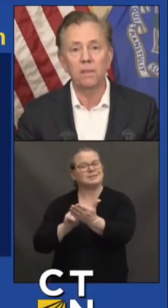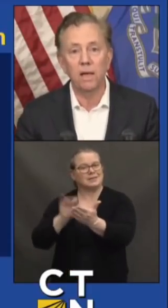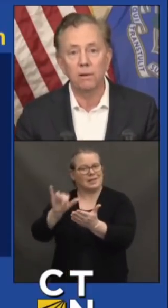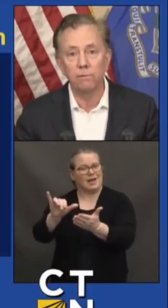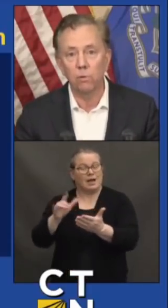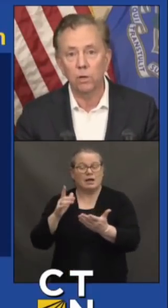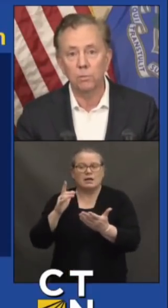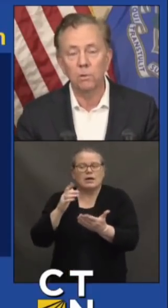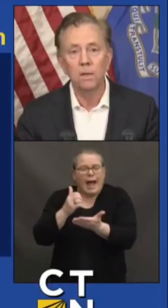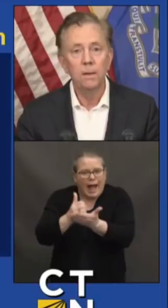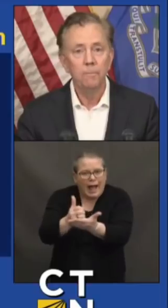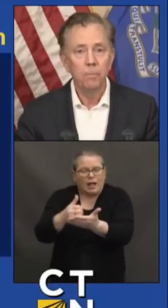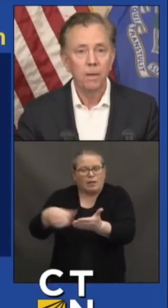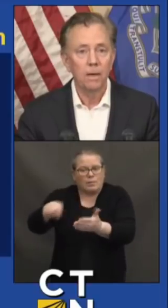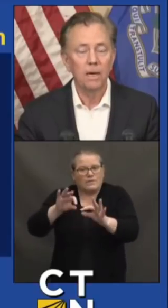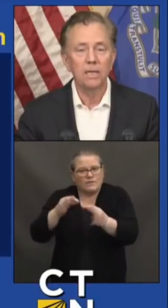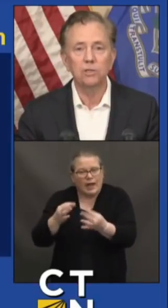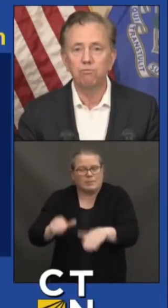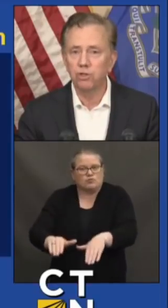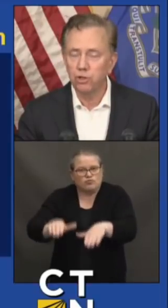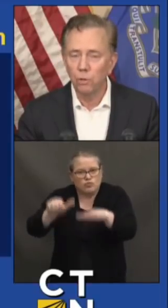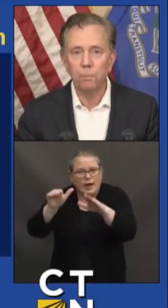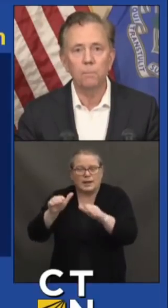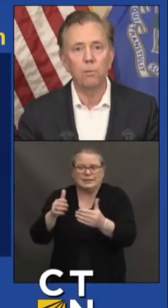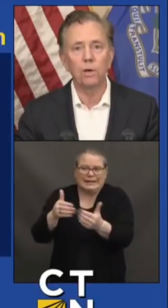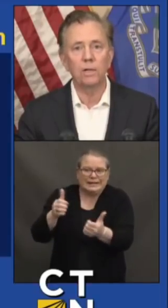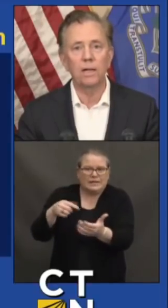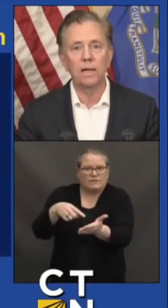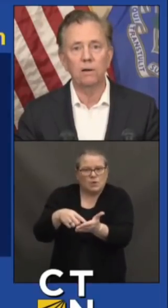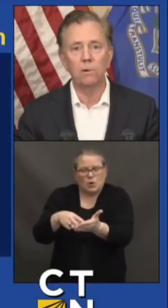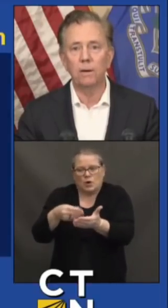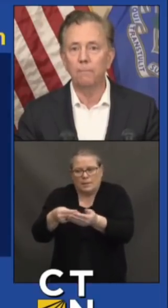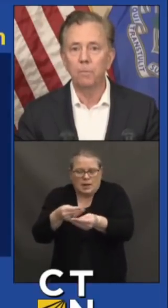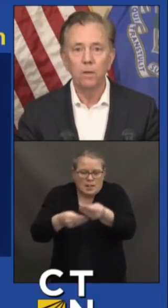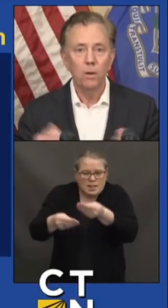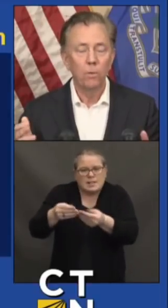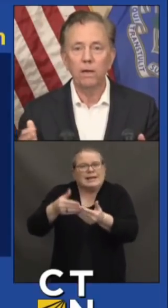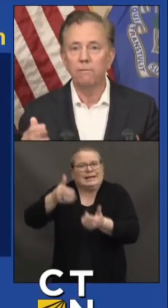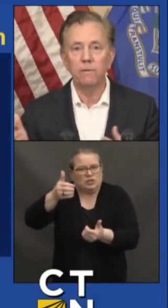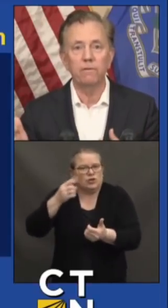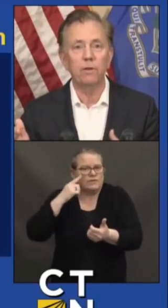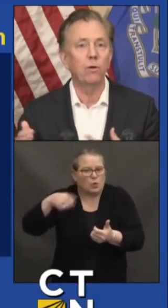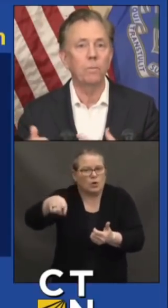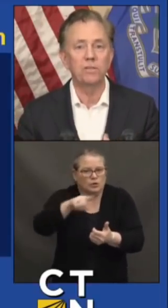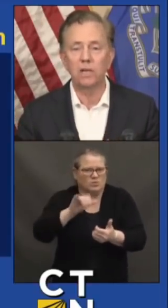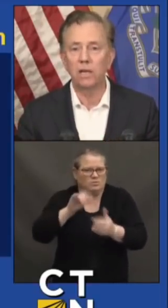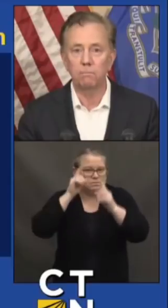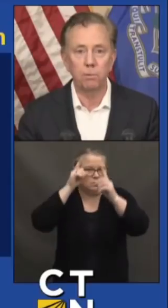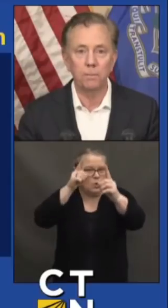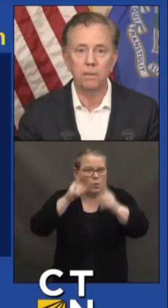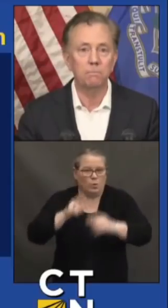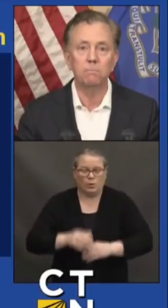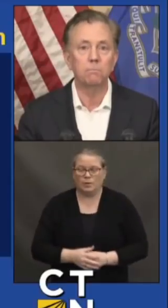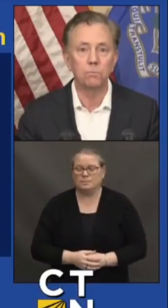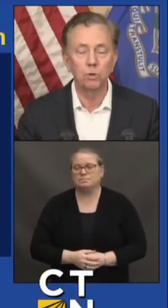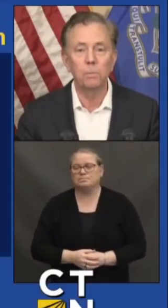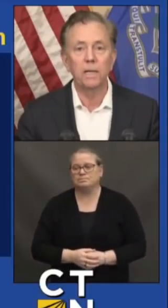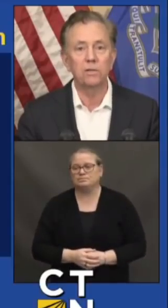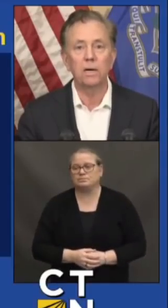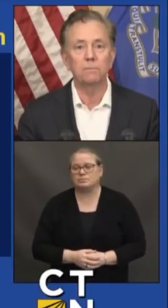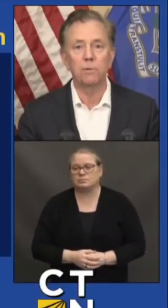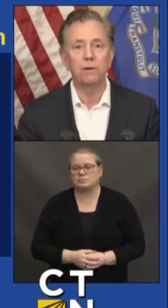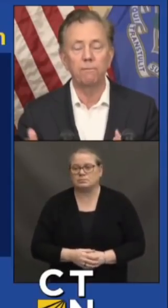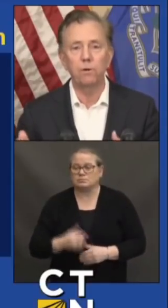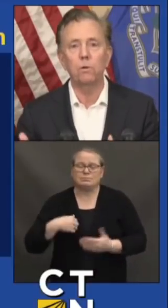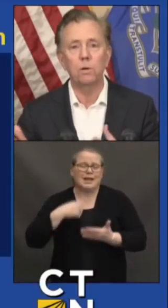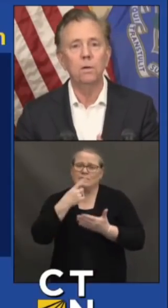and make that affordable. It's super important now. We have, as you heard me say it probably too many